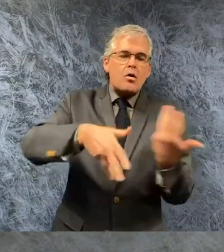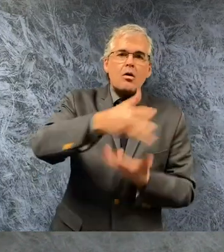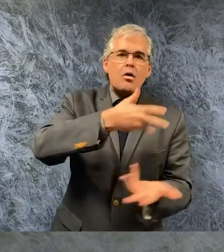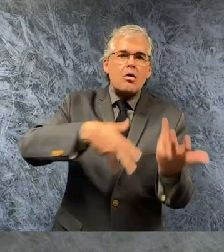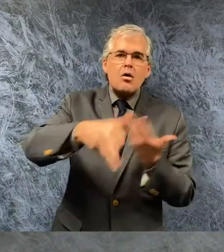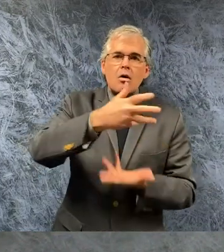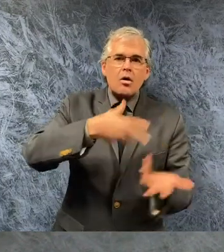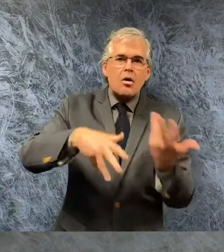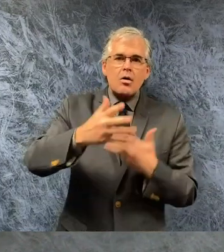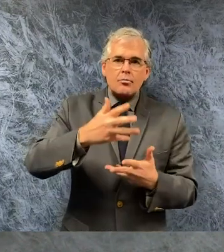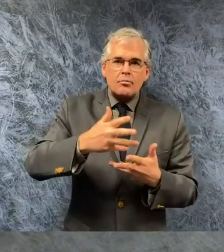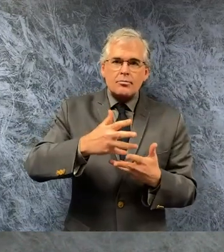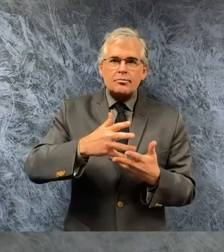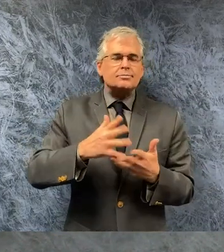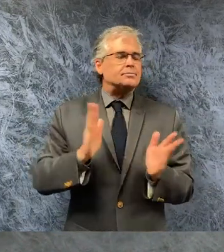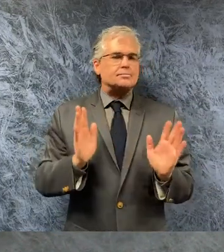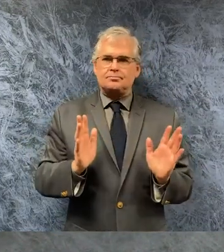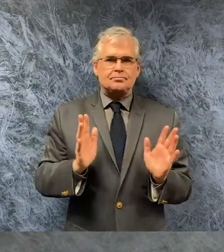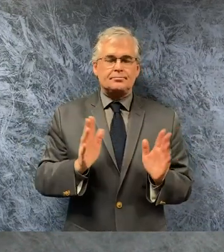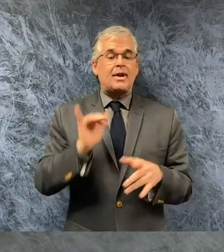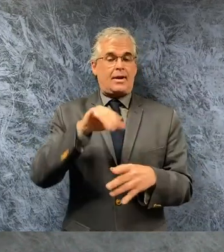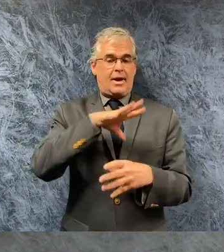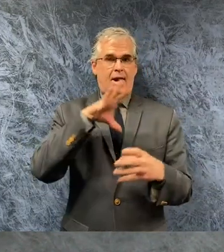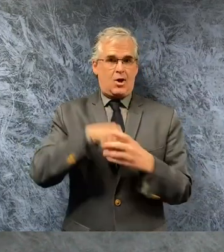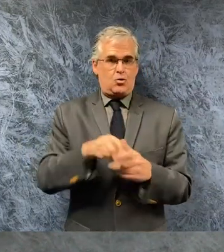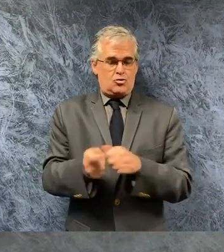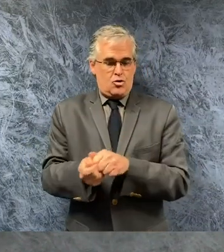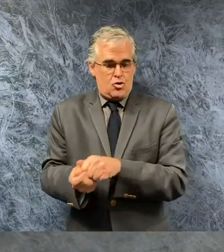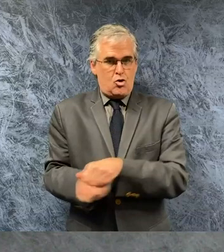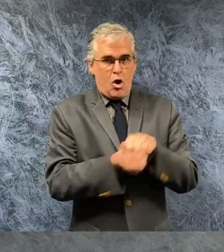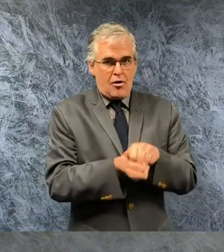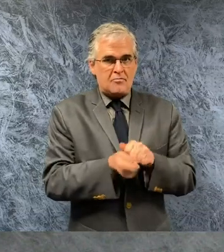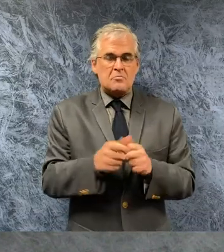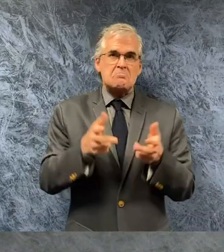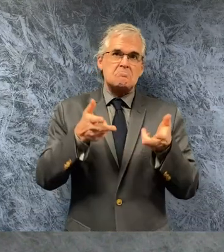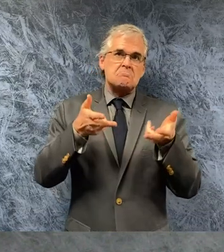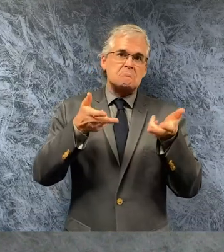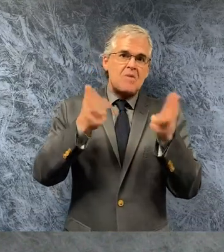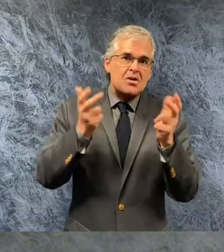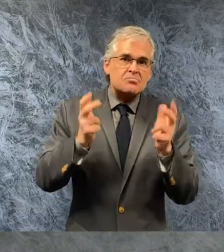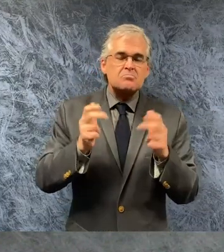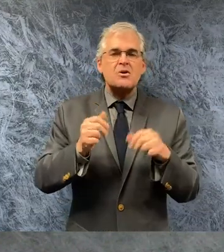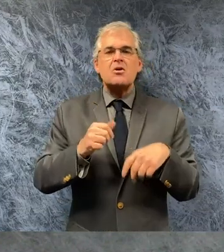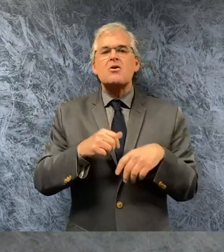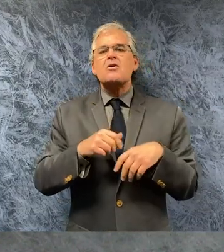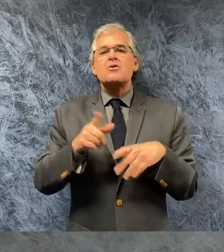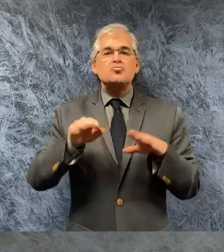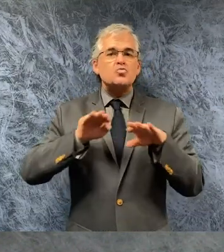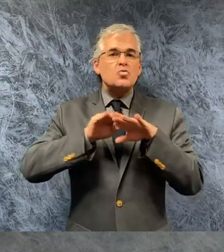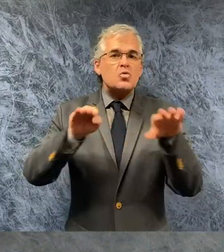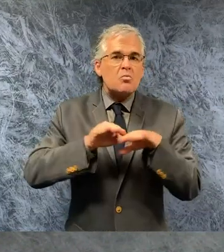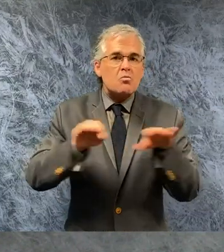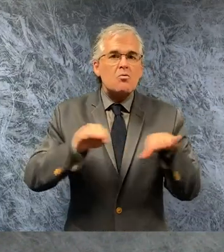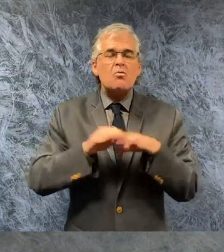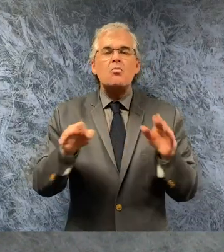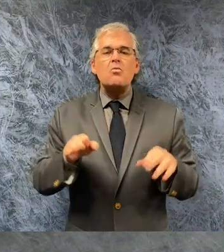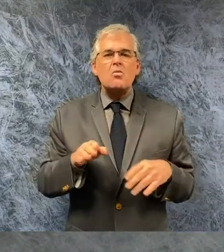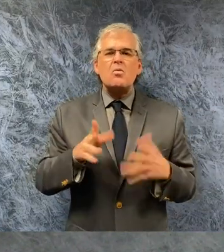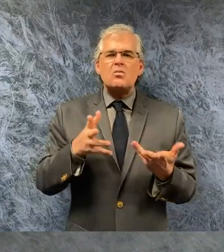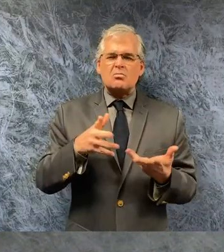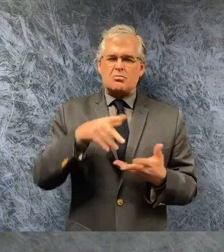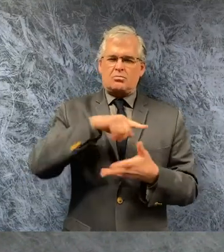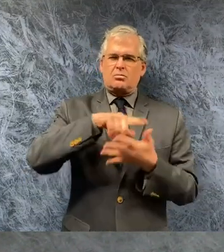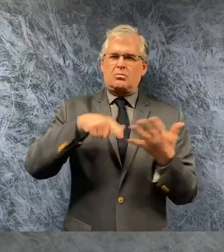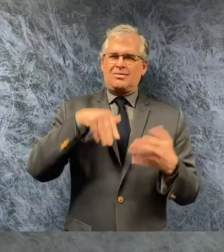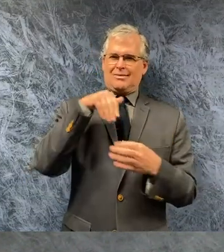including golf courses public basketball and tennis courts and publicly accessible swimming pools to close